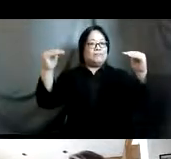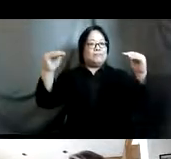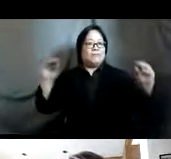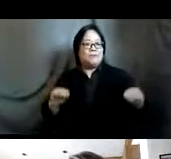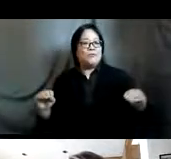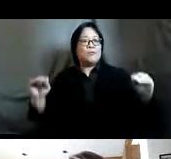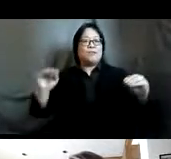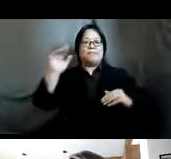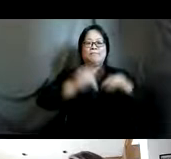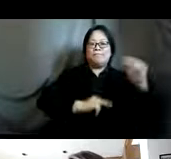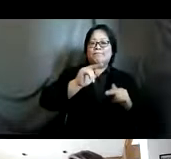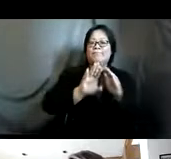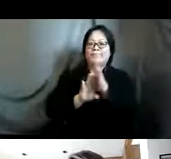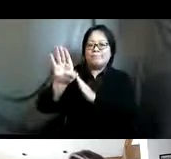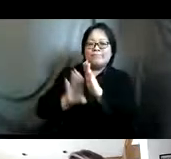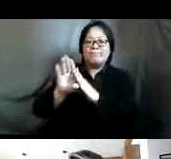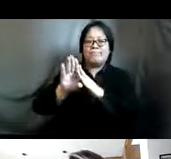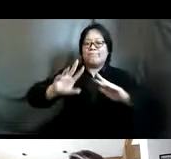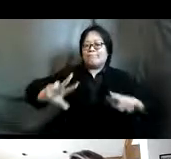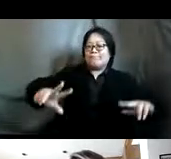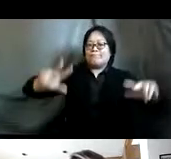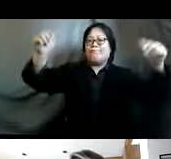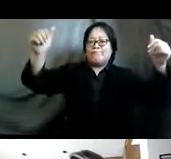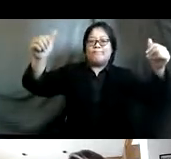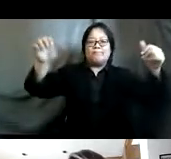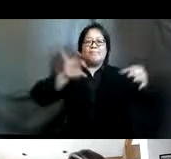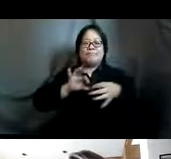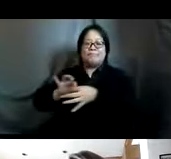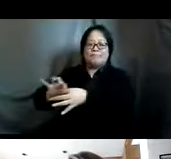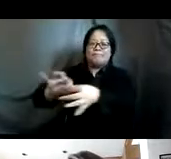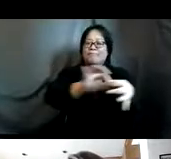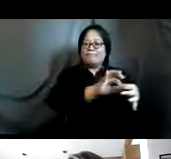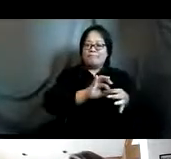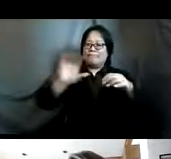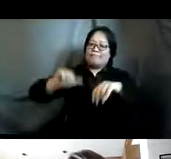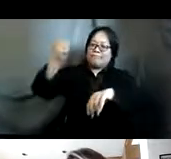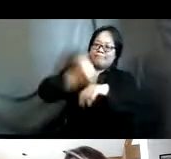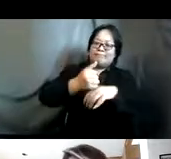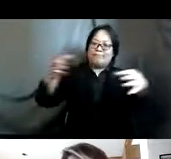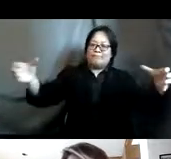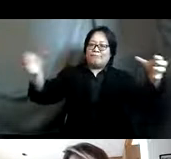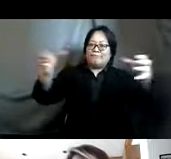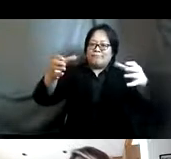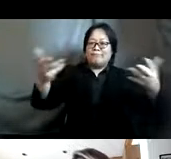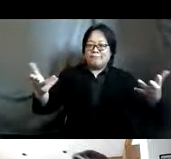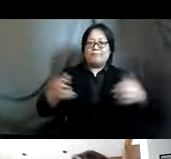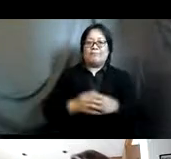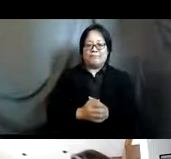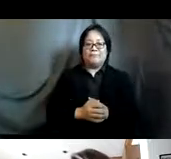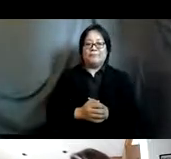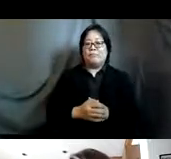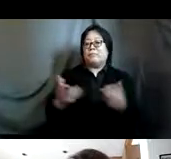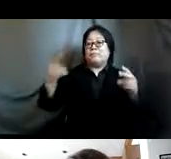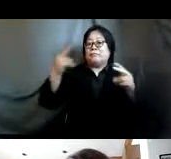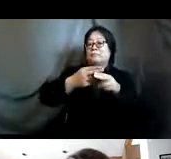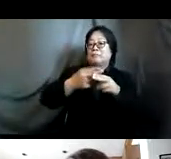towards a global movement of building collaborative partnerships and these are the partnerships which are mainly in the form of